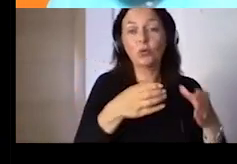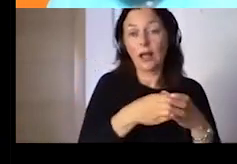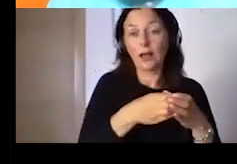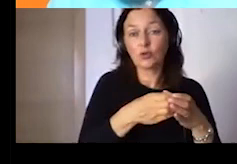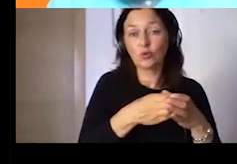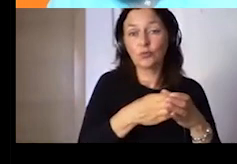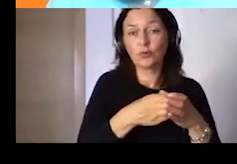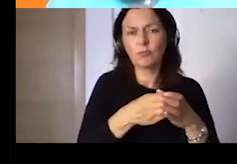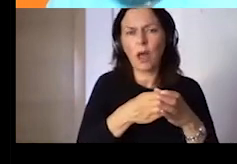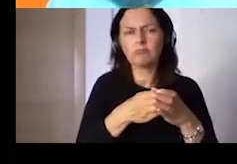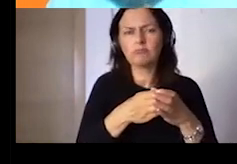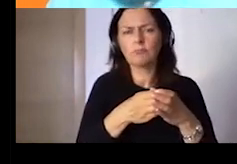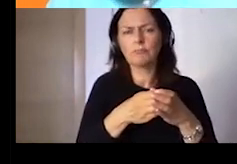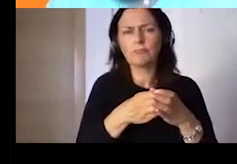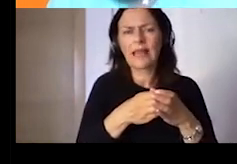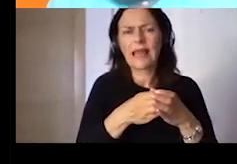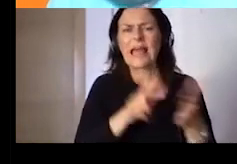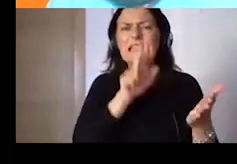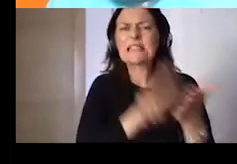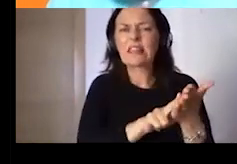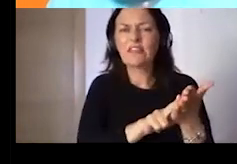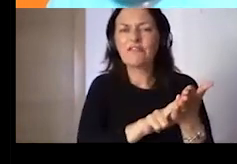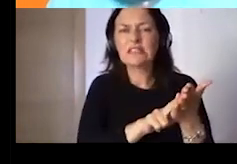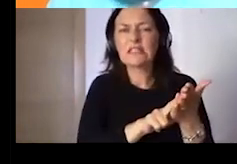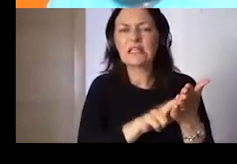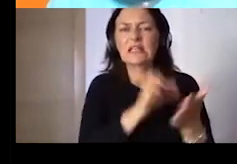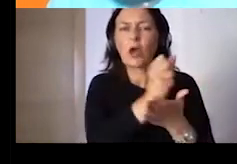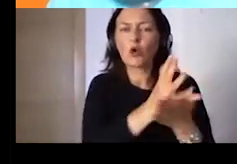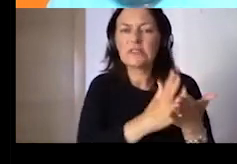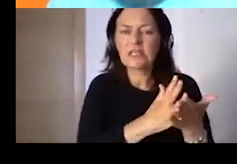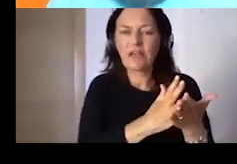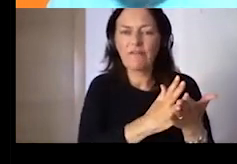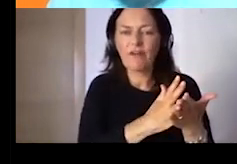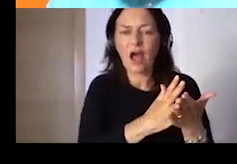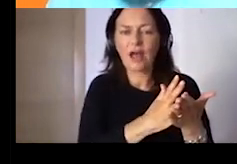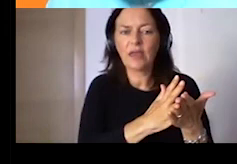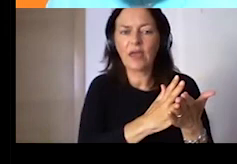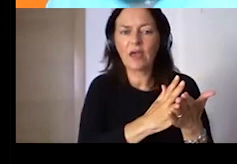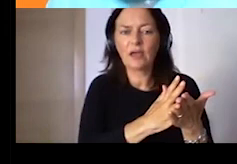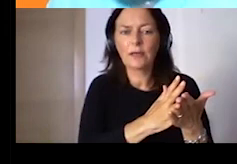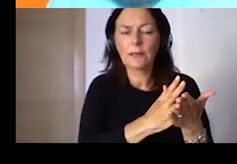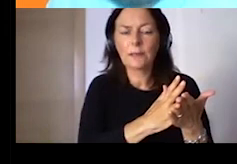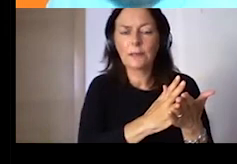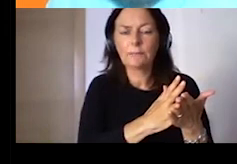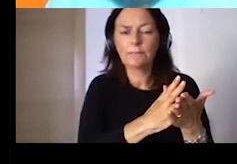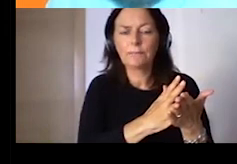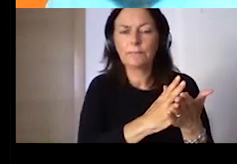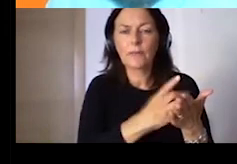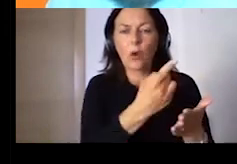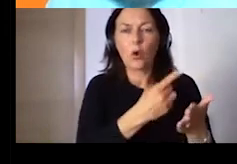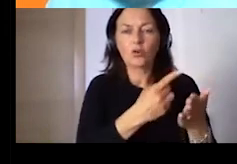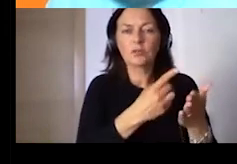everything related to micro-credential certification system of digital competences in all the